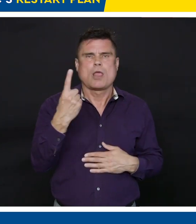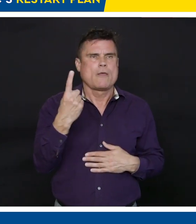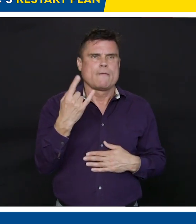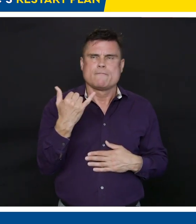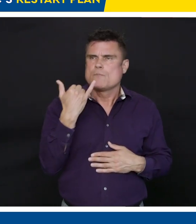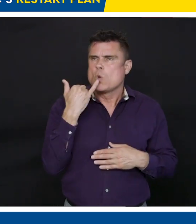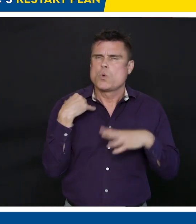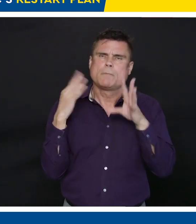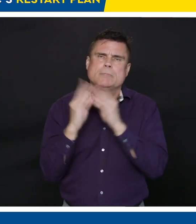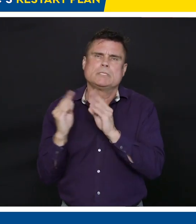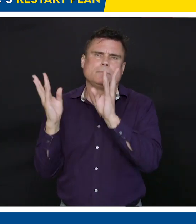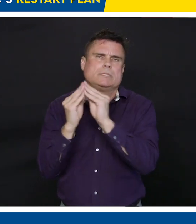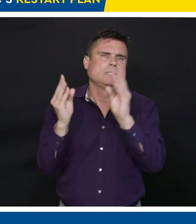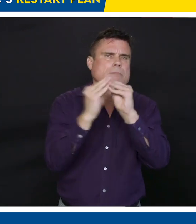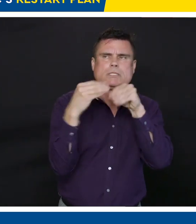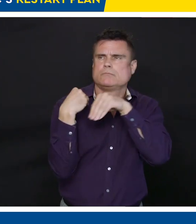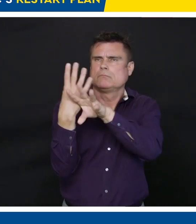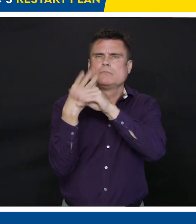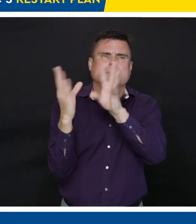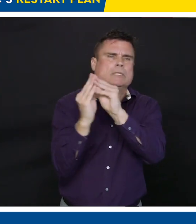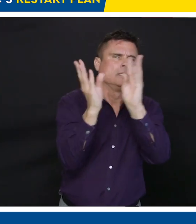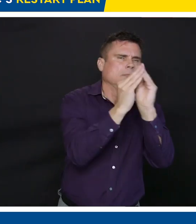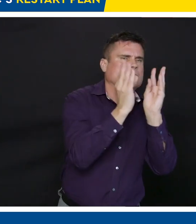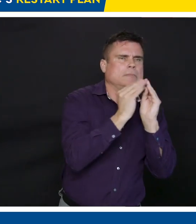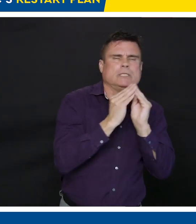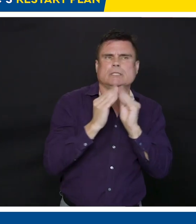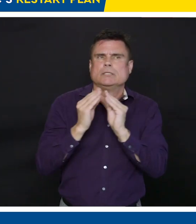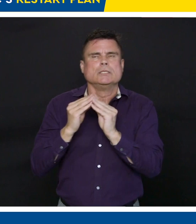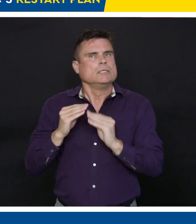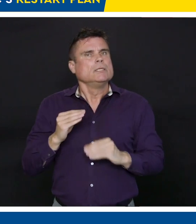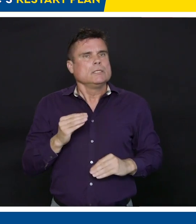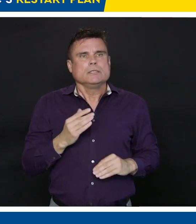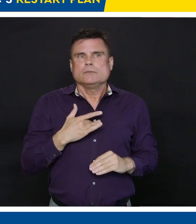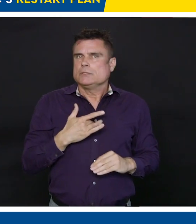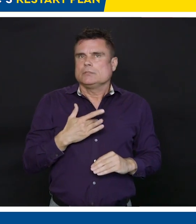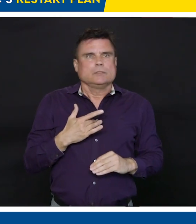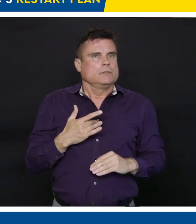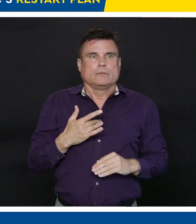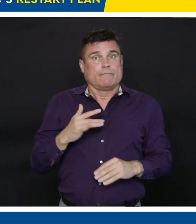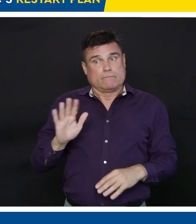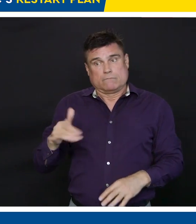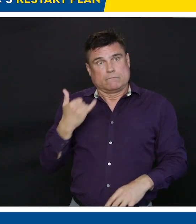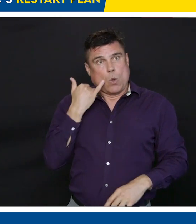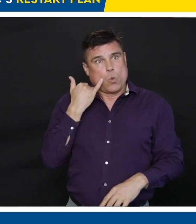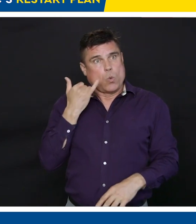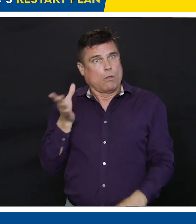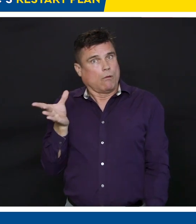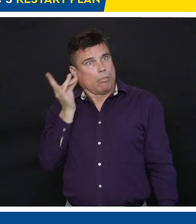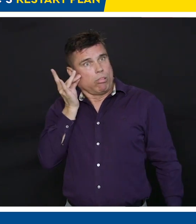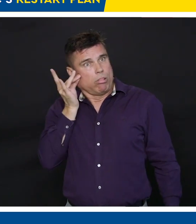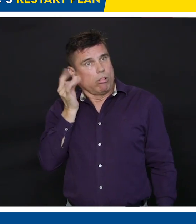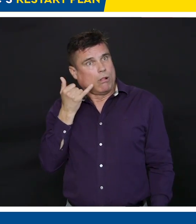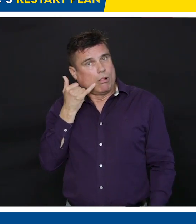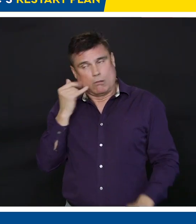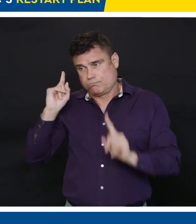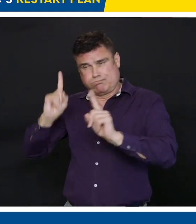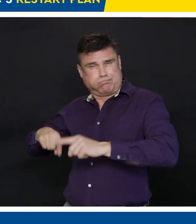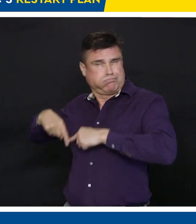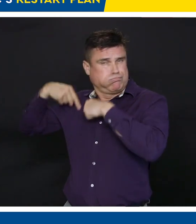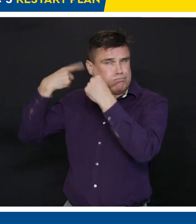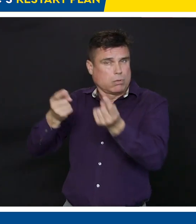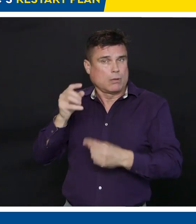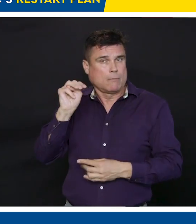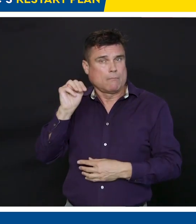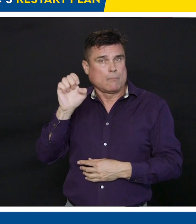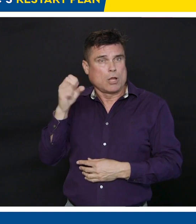here in British Columbia. And what people are saying to me is they're anxious to get to that next phase, but they're also anxious to